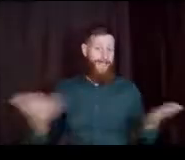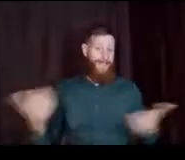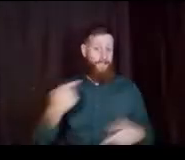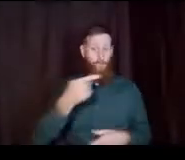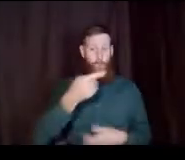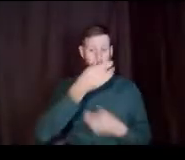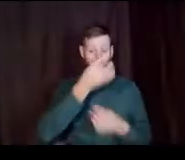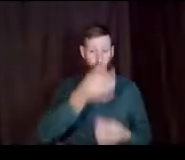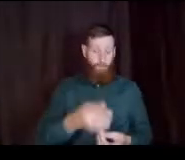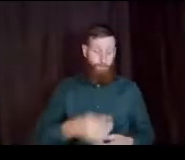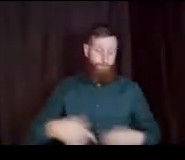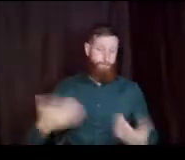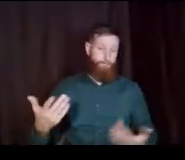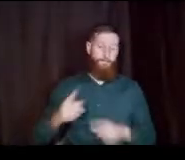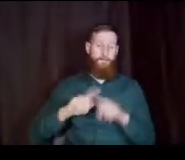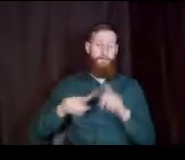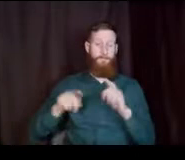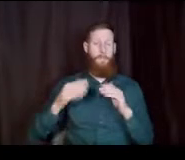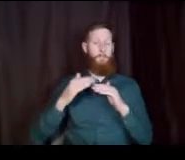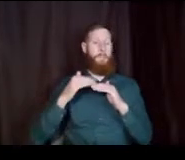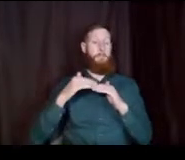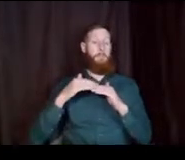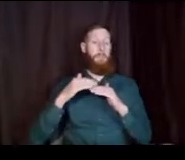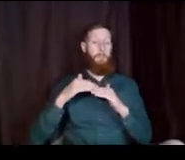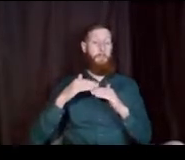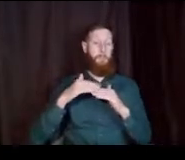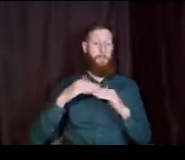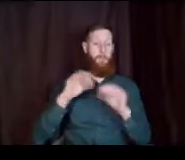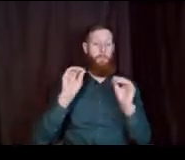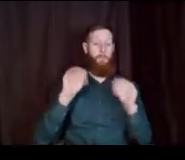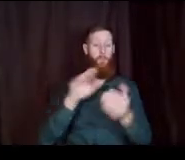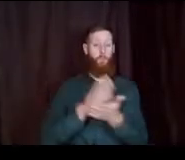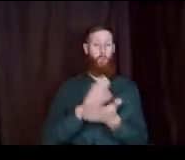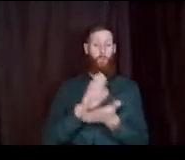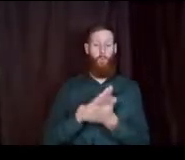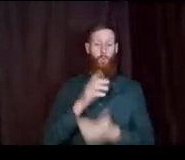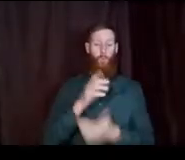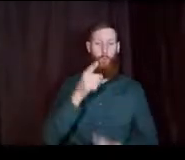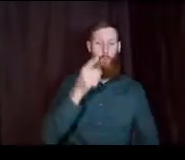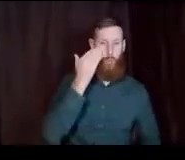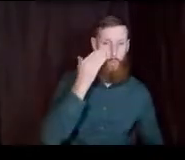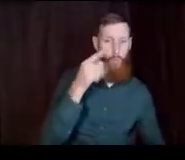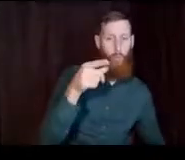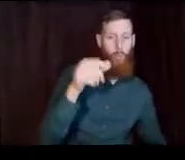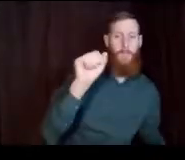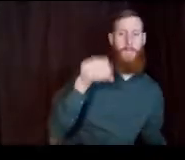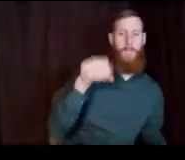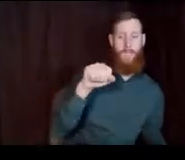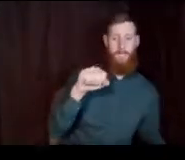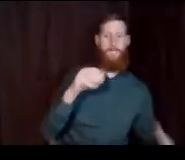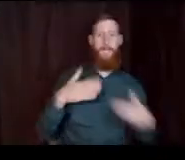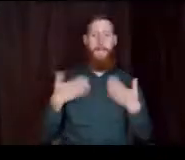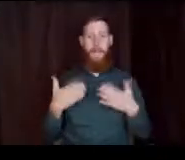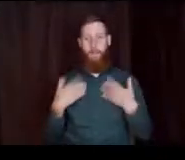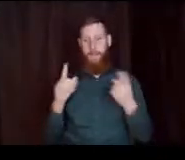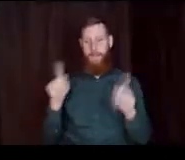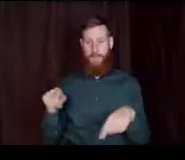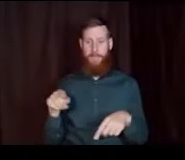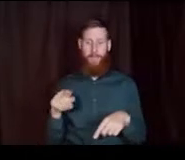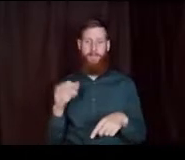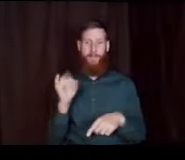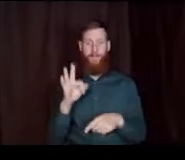but at a bare minimum, put a school that you know you could happily attend that you'll get into. So